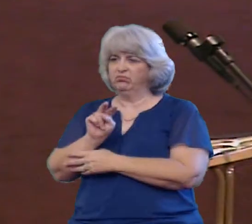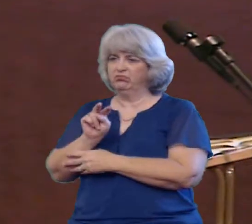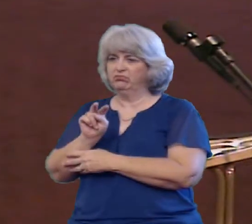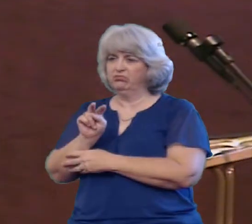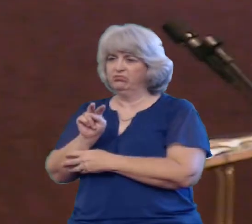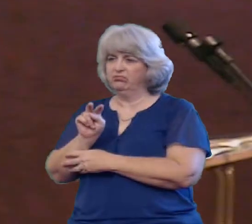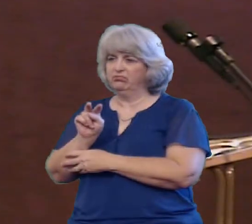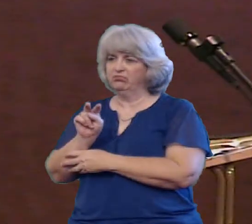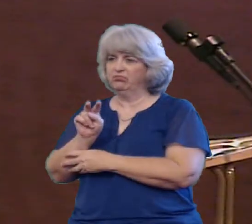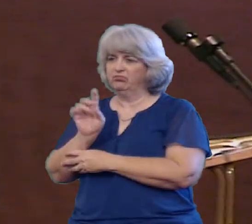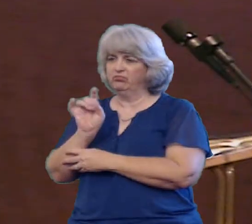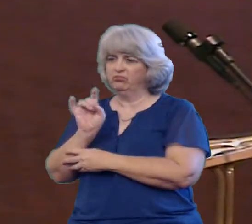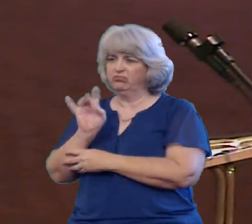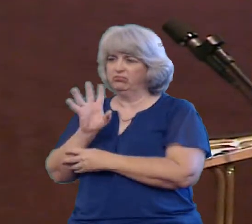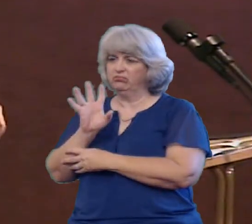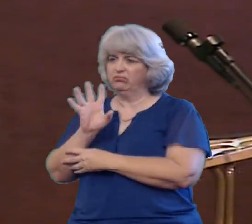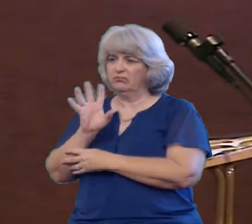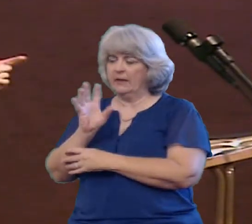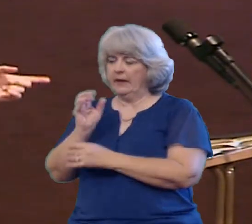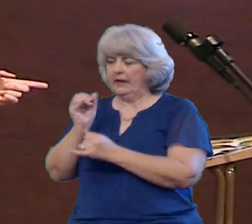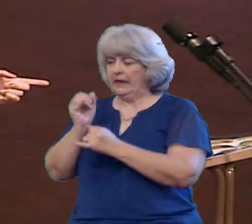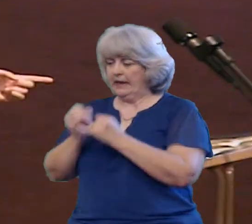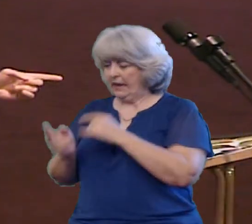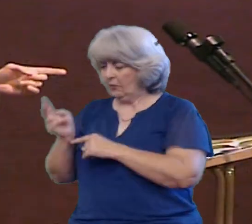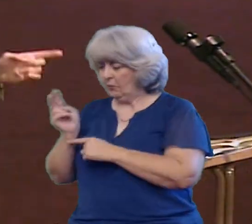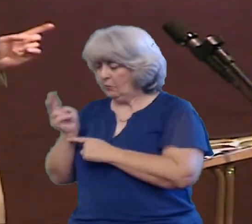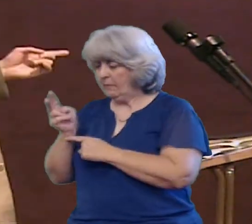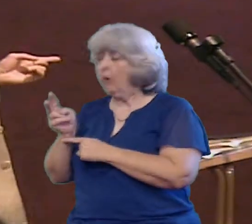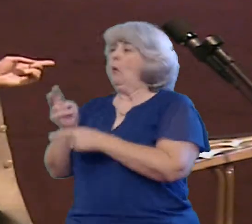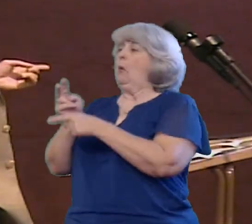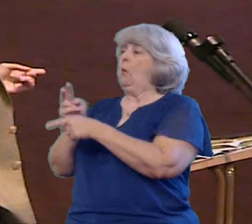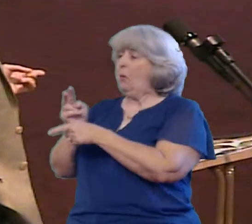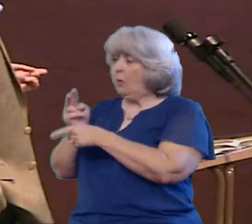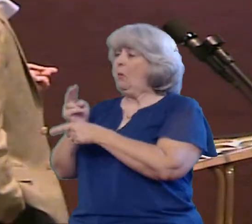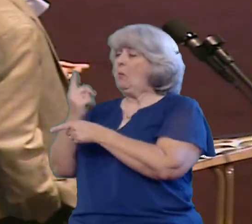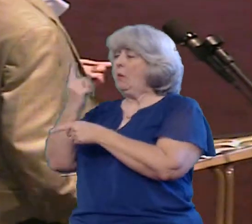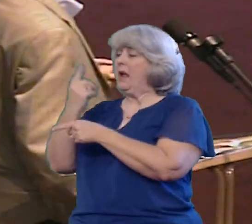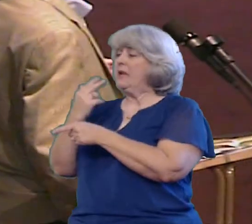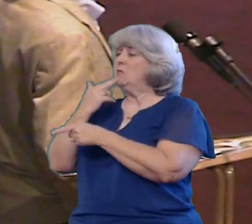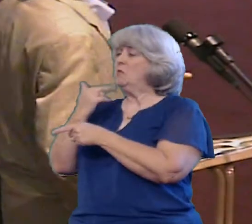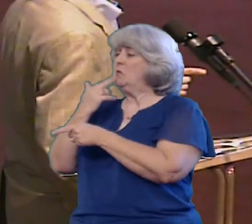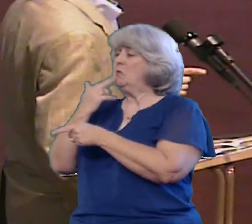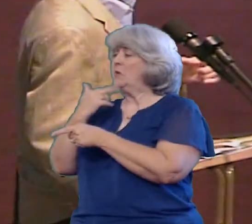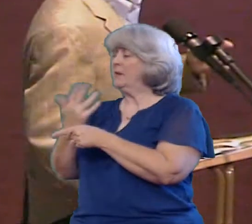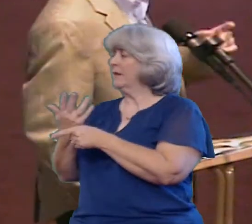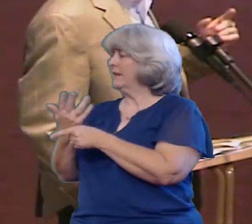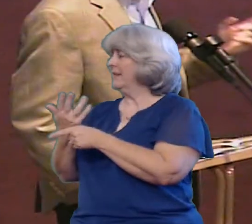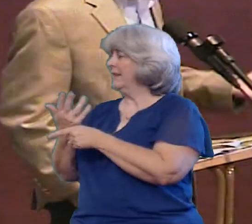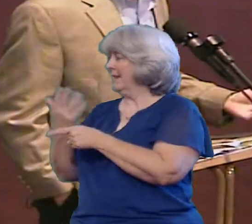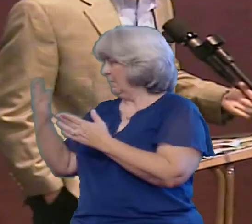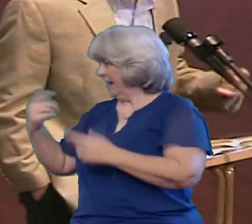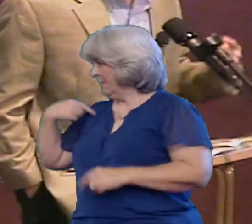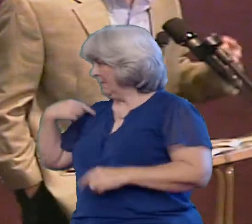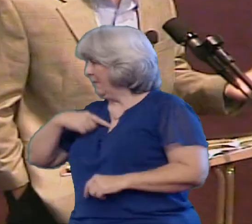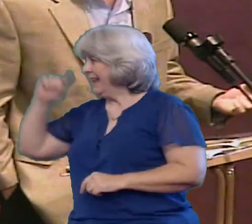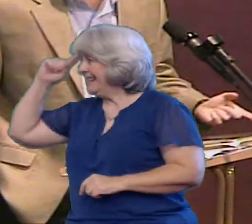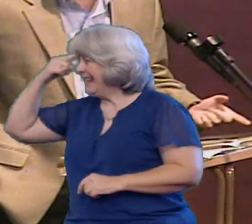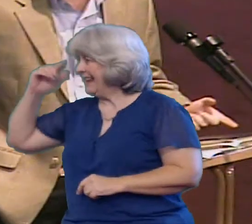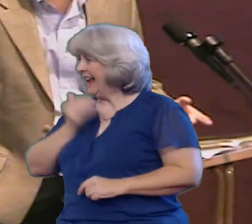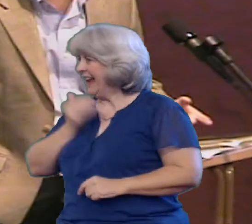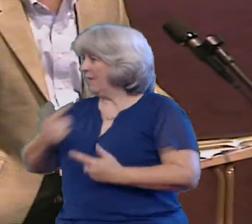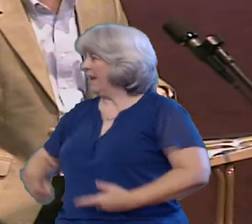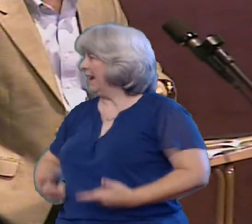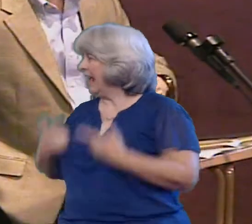minutes Do we look at our lives sometimes like that? That we take the the 28 or the 58